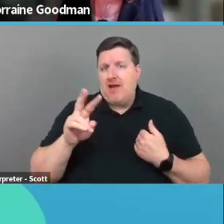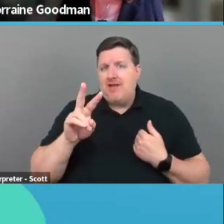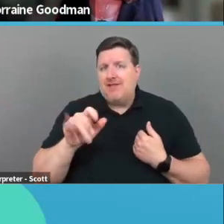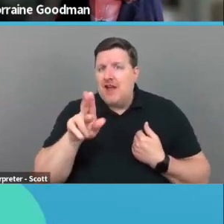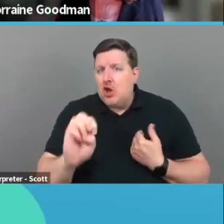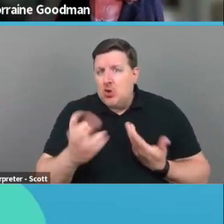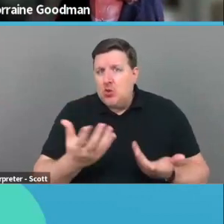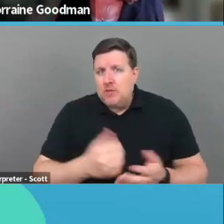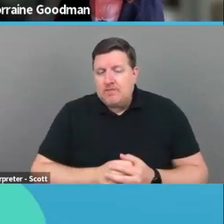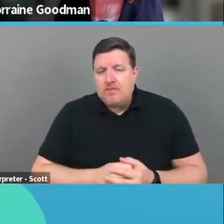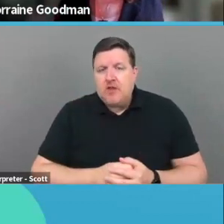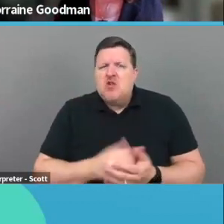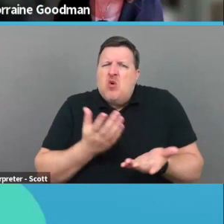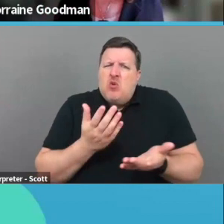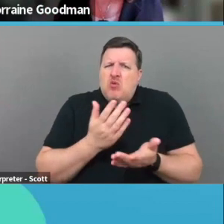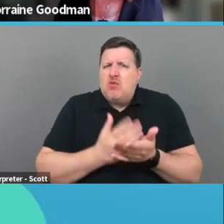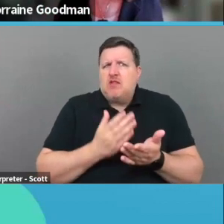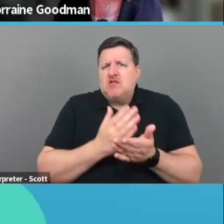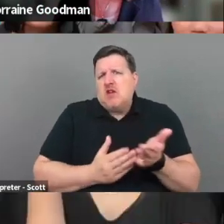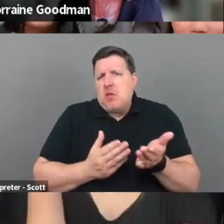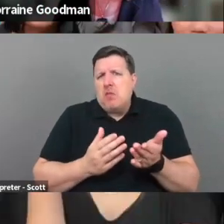some of the metrics you can use. Um,